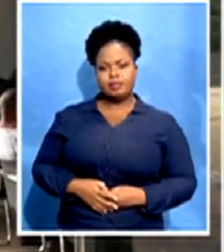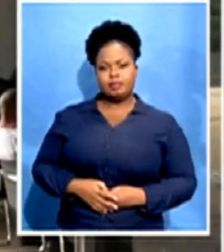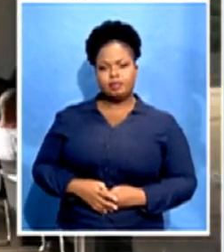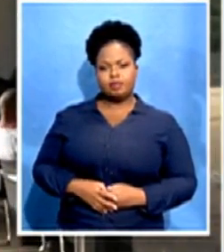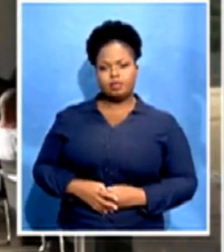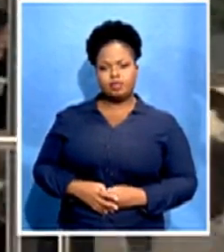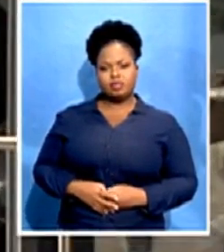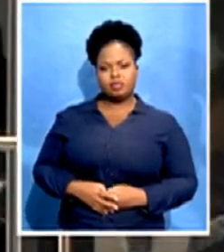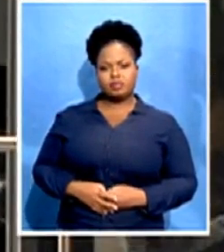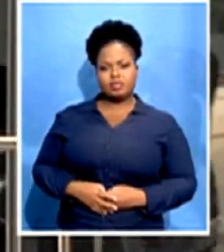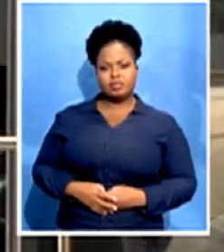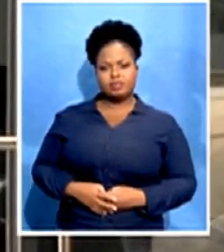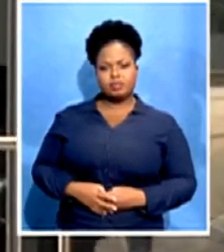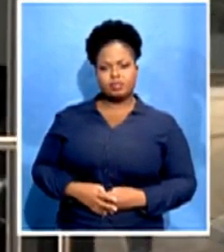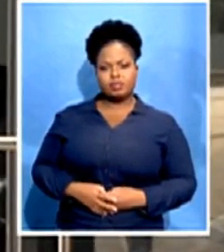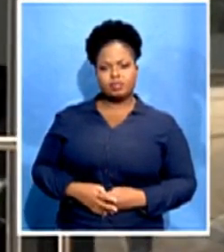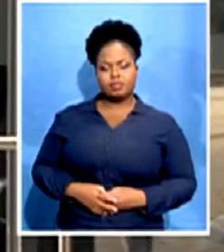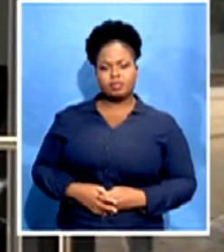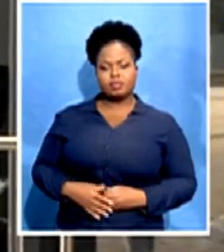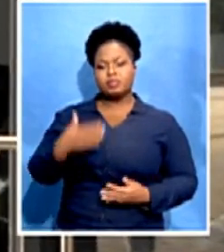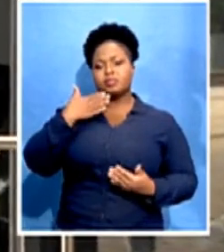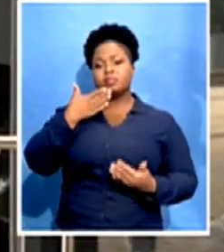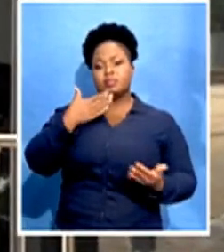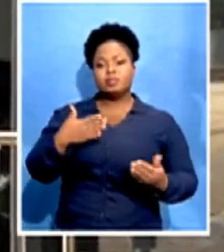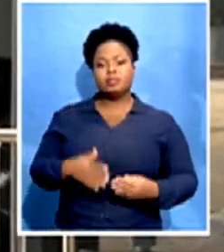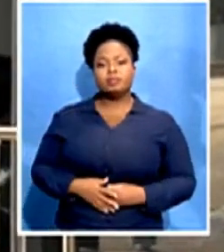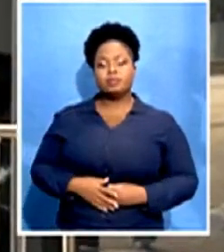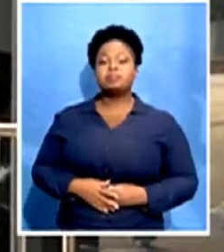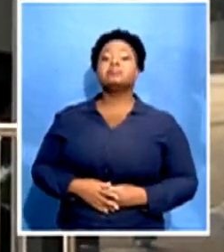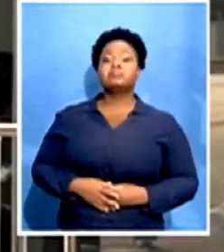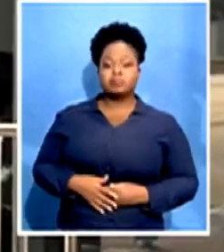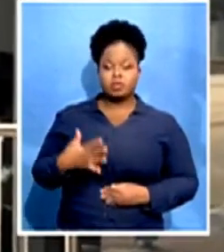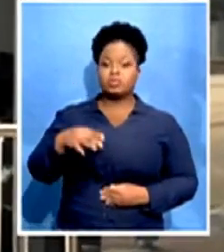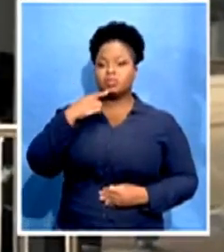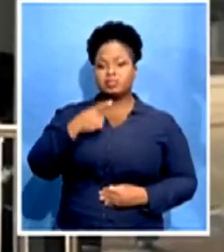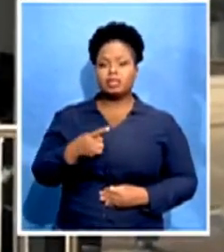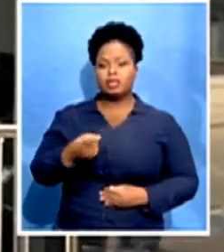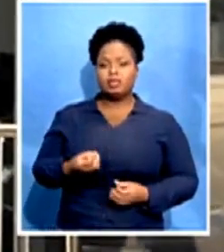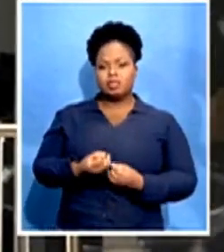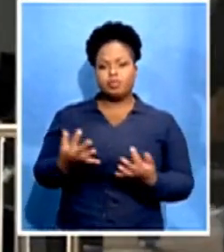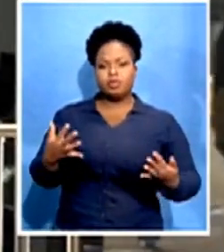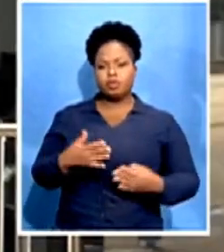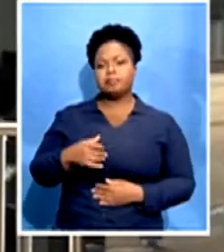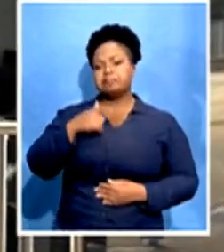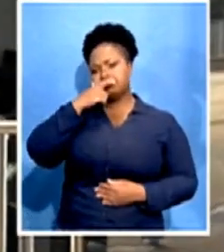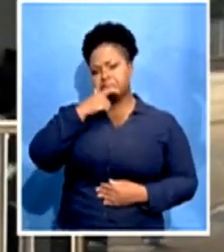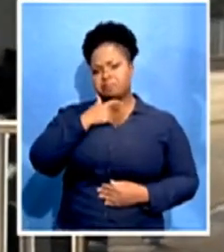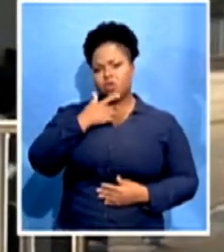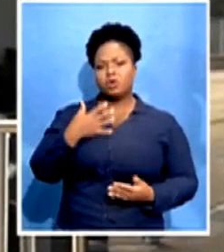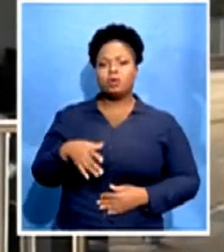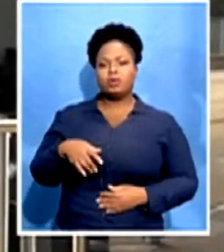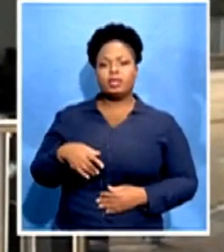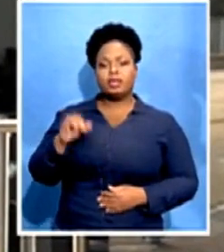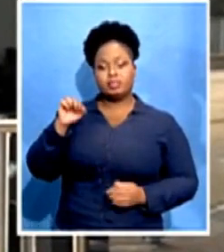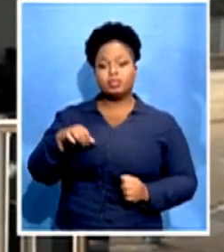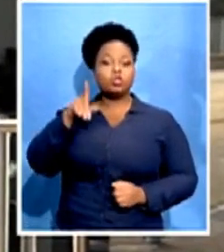Thank you very much, Desiree. I can mention that the mood is quite somber here at the Tswane Metro headquarters where the Human Settlement